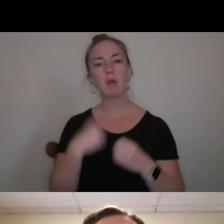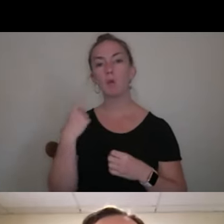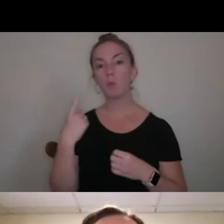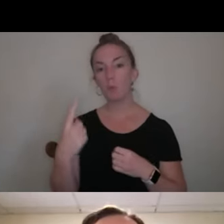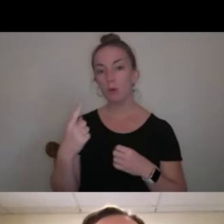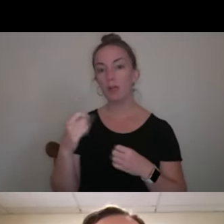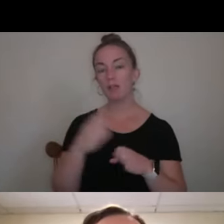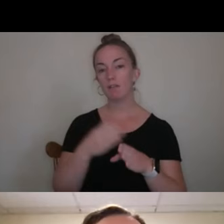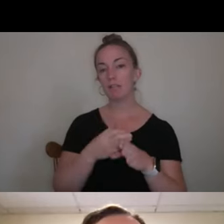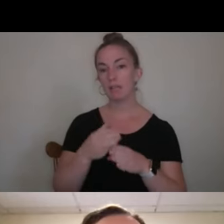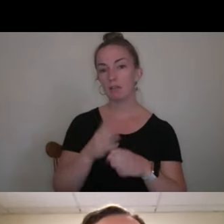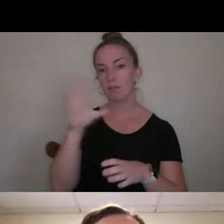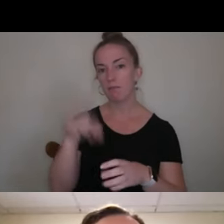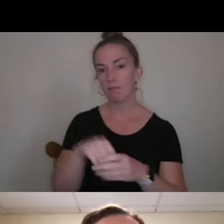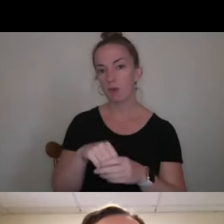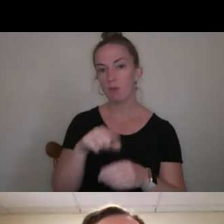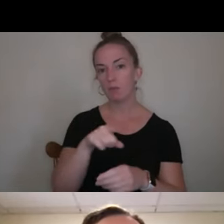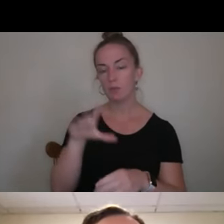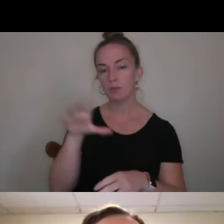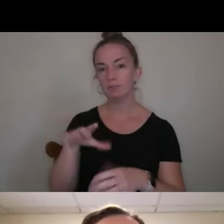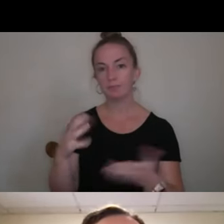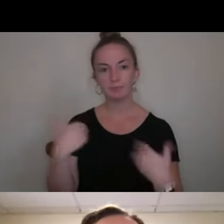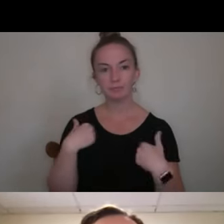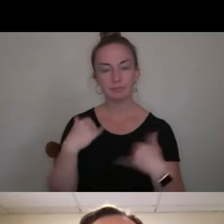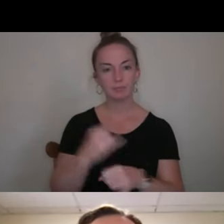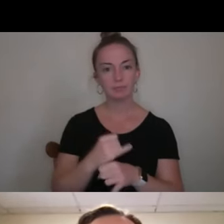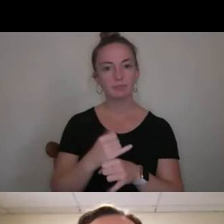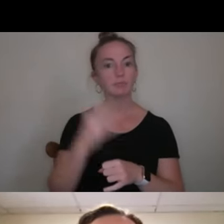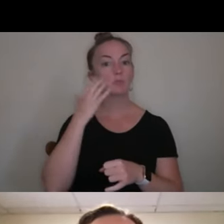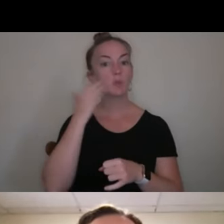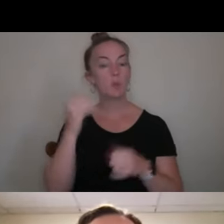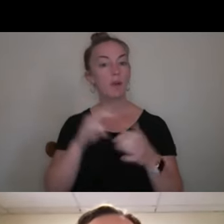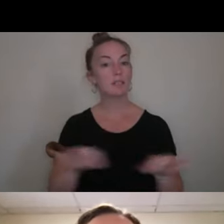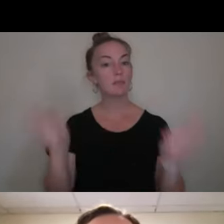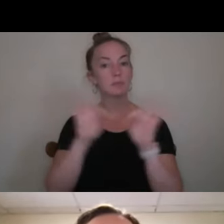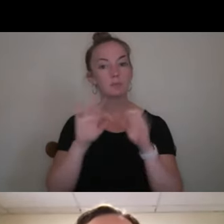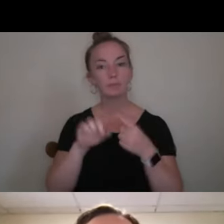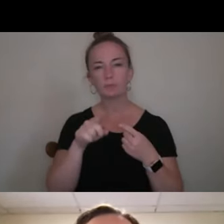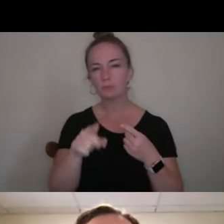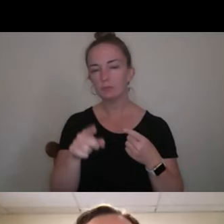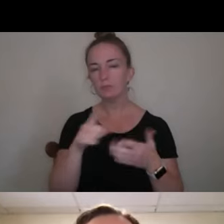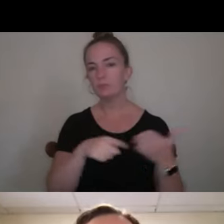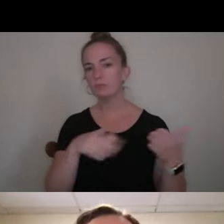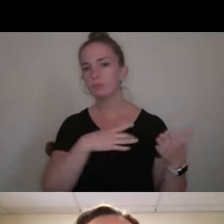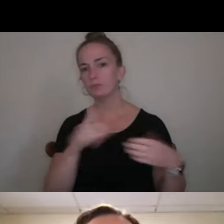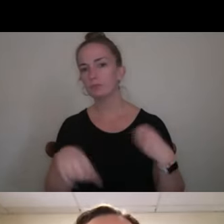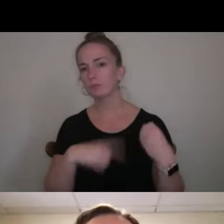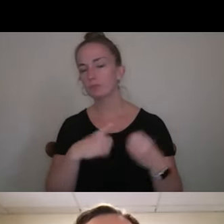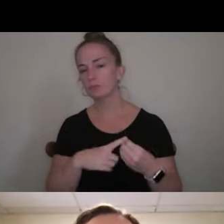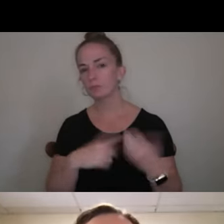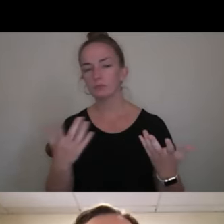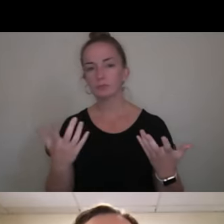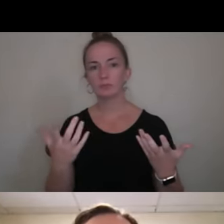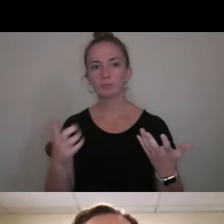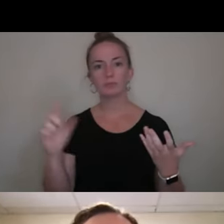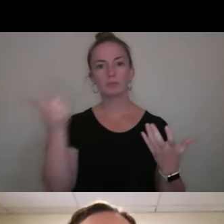the areas of involvement that you have on campus, why it's meaningful to you, what you like about it. If we'll just, we'll just